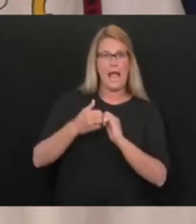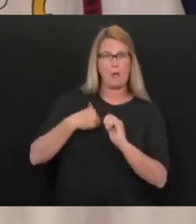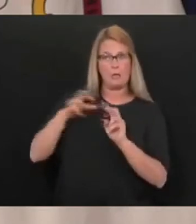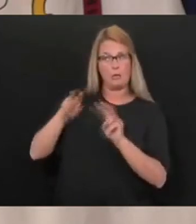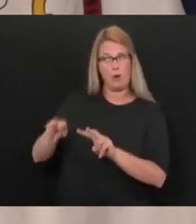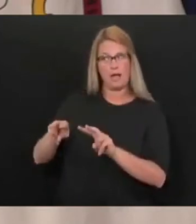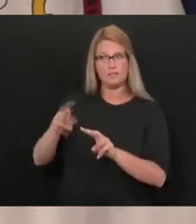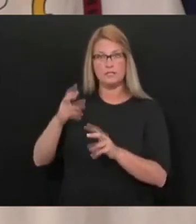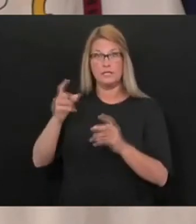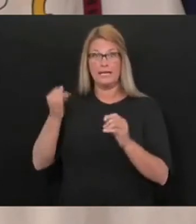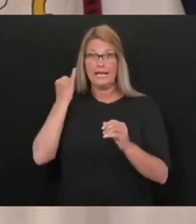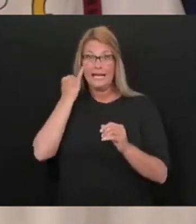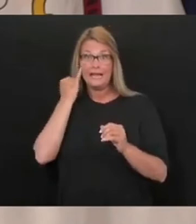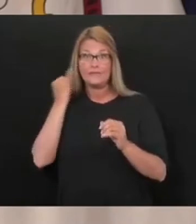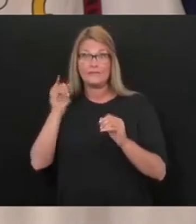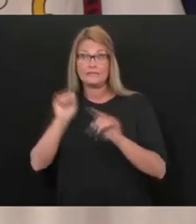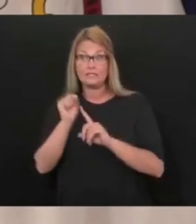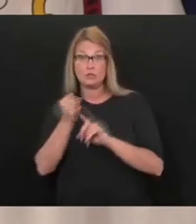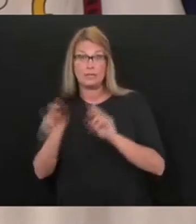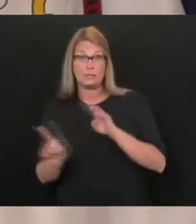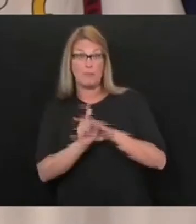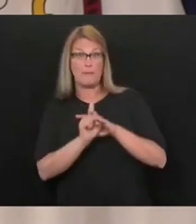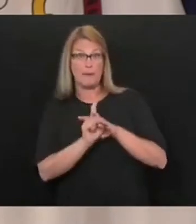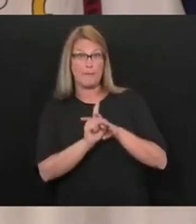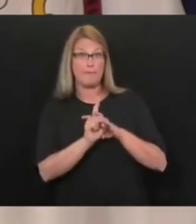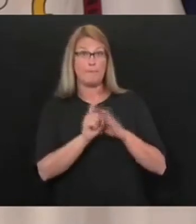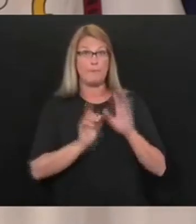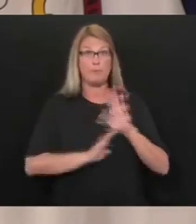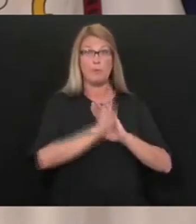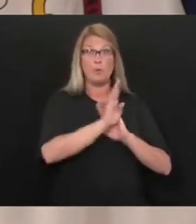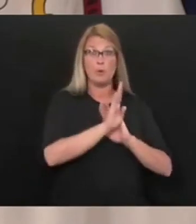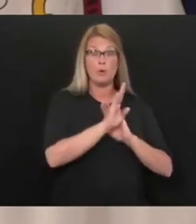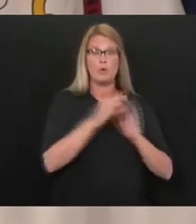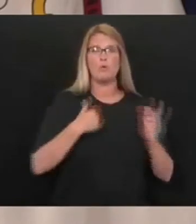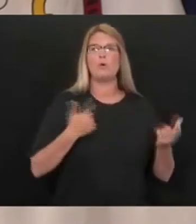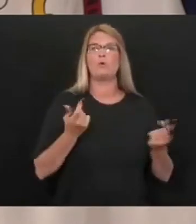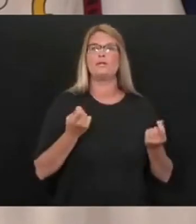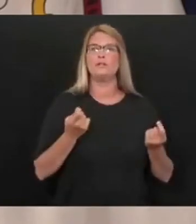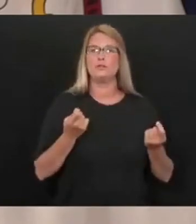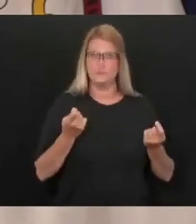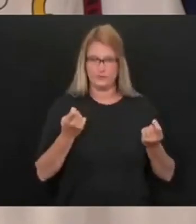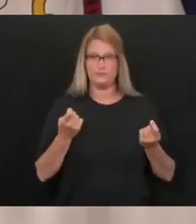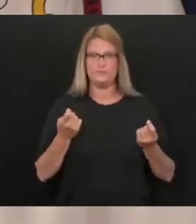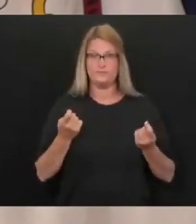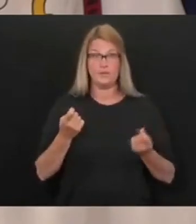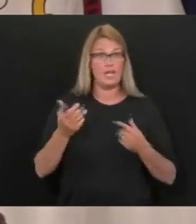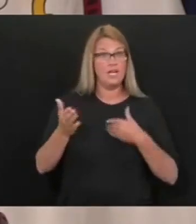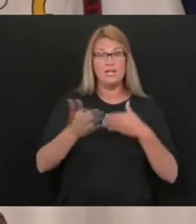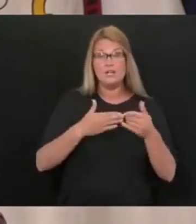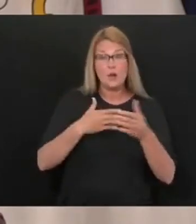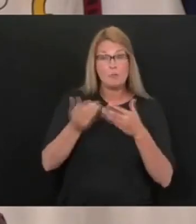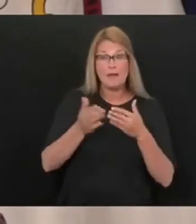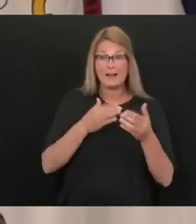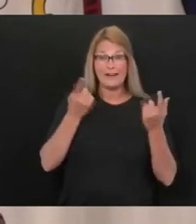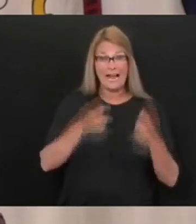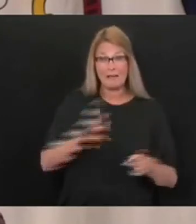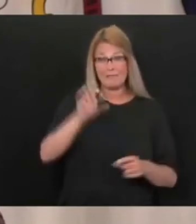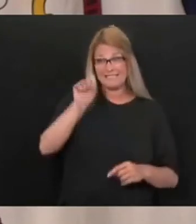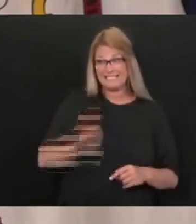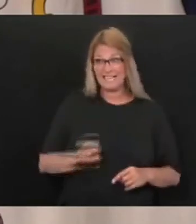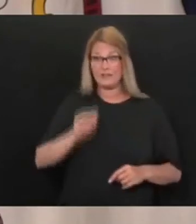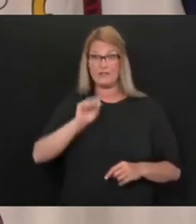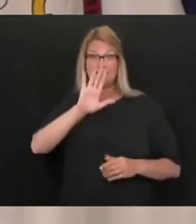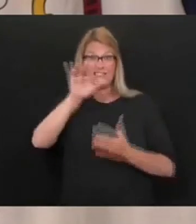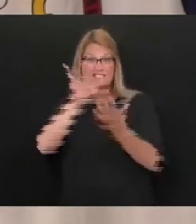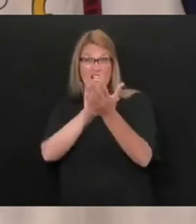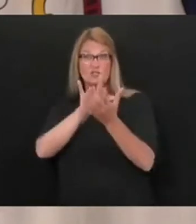know, if we have a situation break out. And I underline everybody should understand, whether it be southern West Virginia, central, northern, eastern